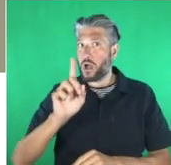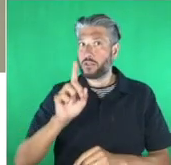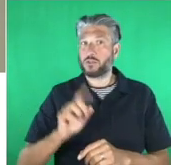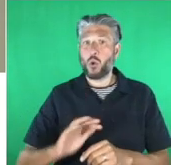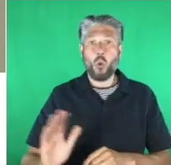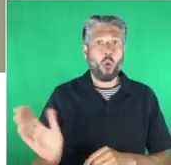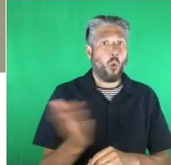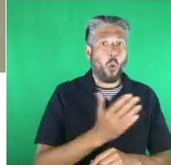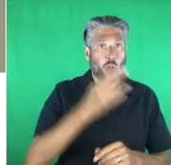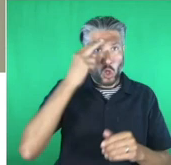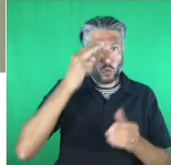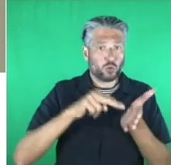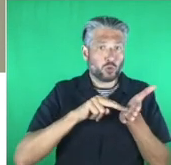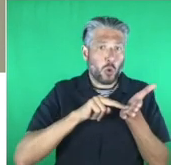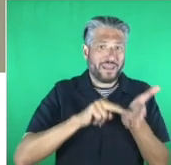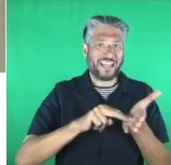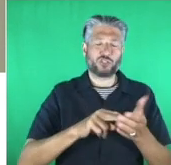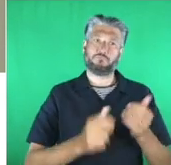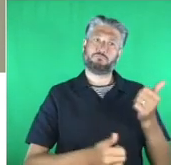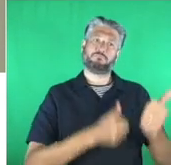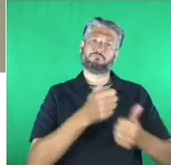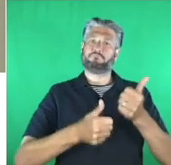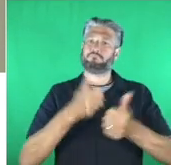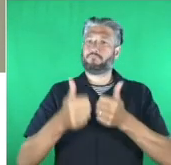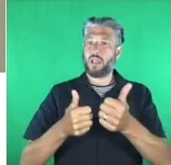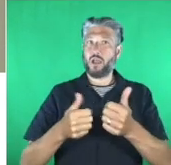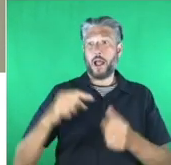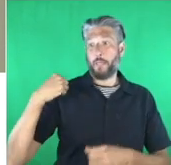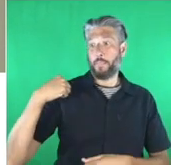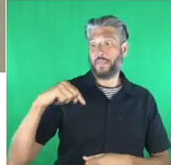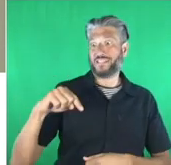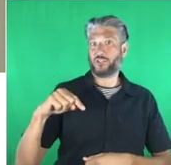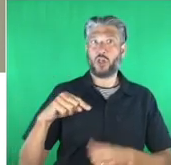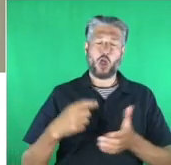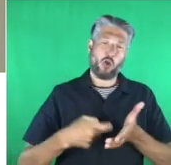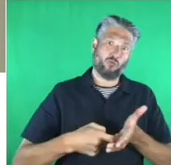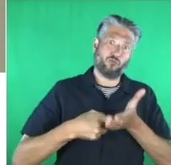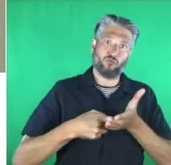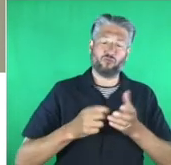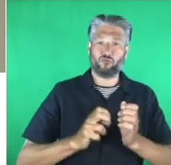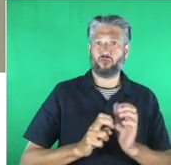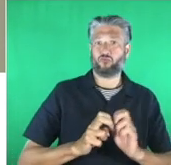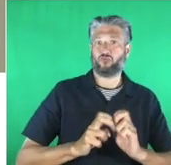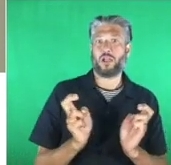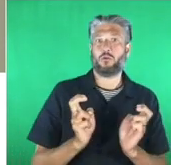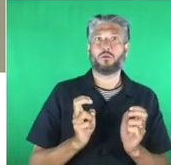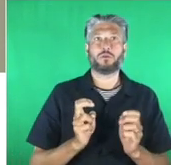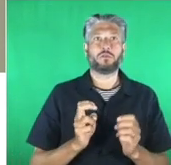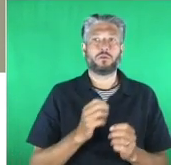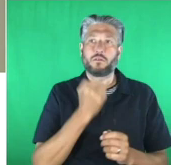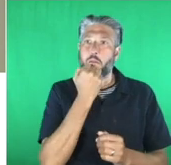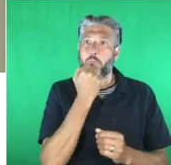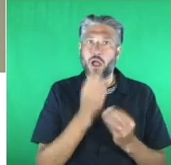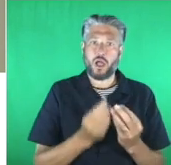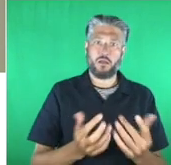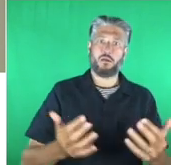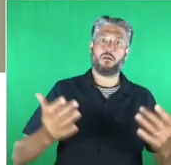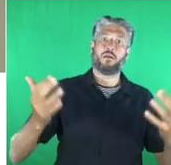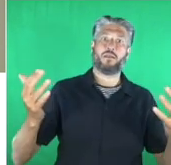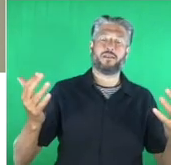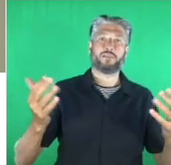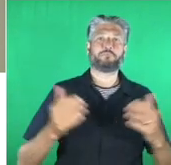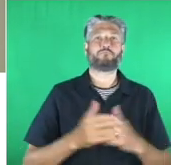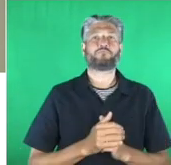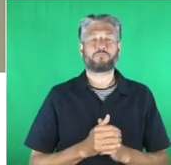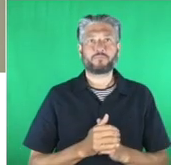year when we've had a record amount of entries and i'm equally sure the finalists from across all the categories will follow in the footsteps of many people